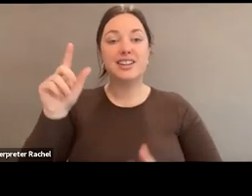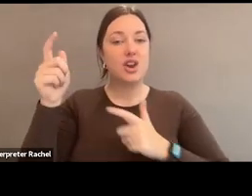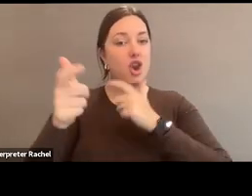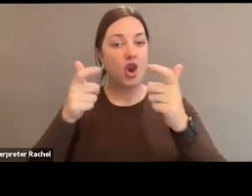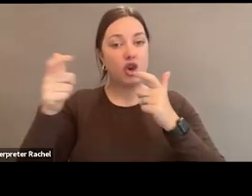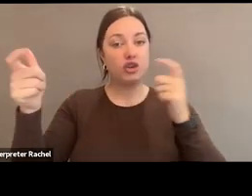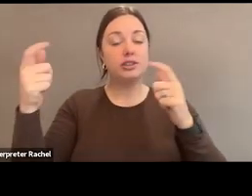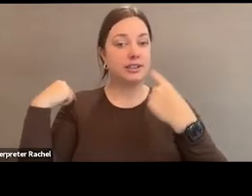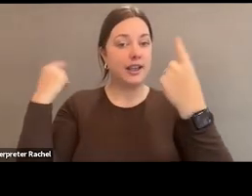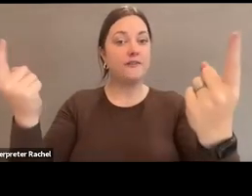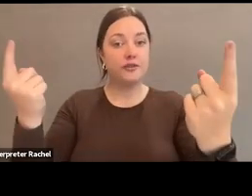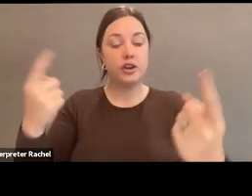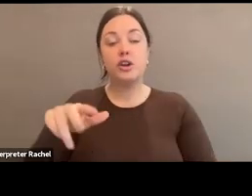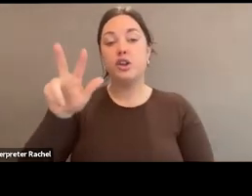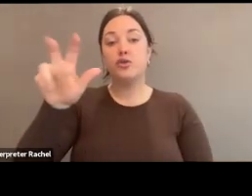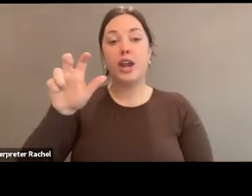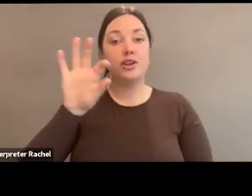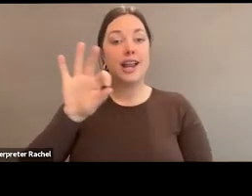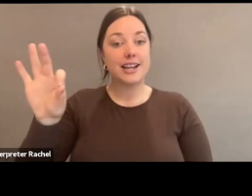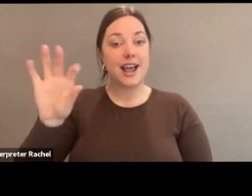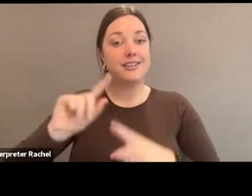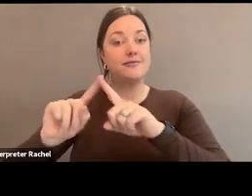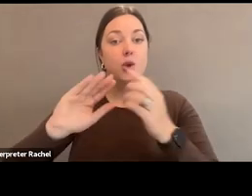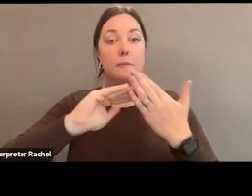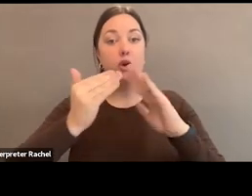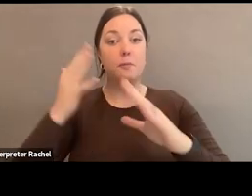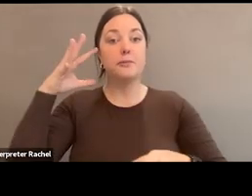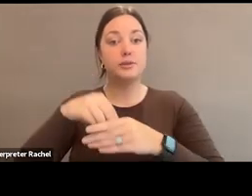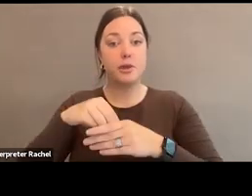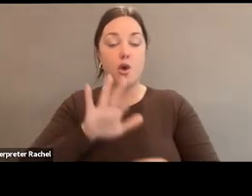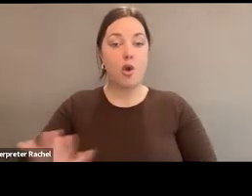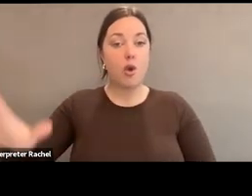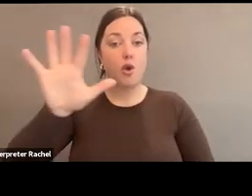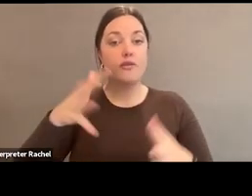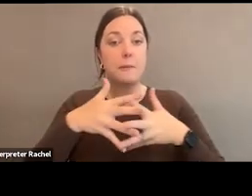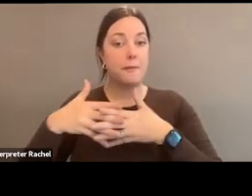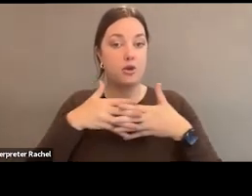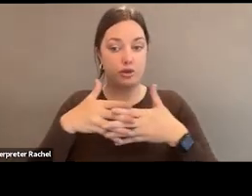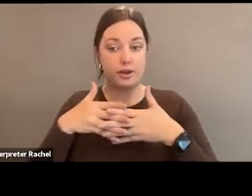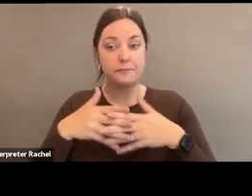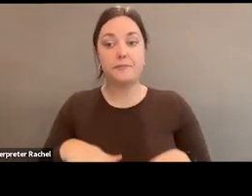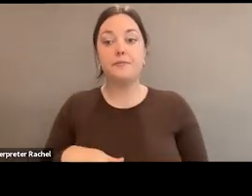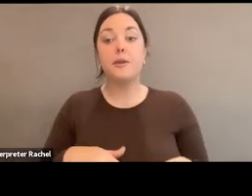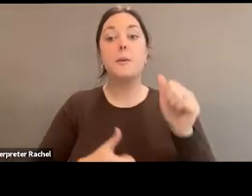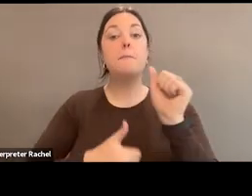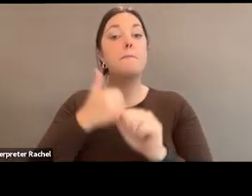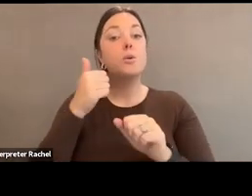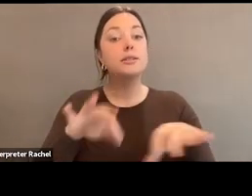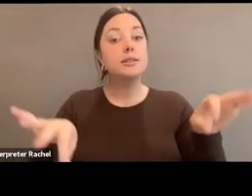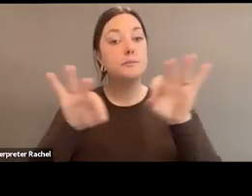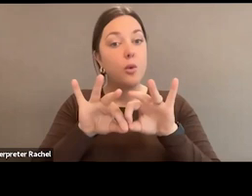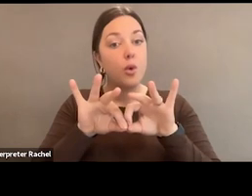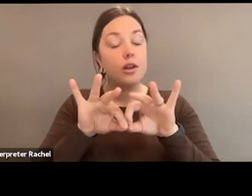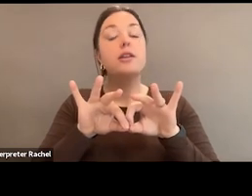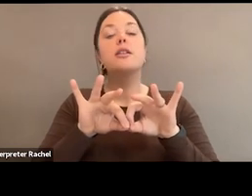over 399 communities that are participating across the country. And most importantly this time, and for the first